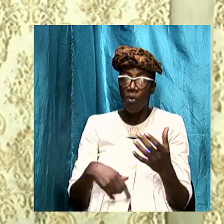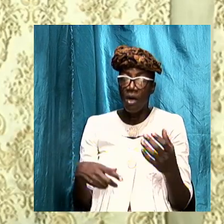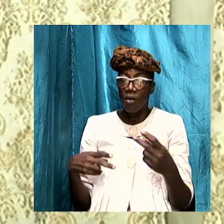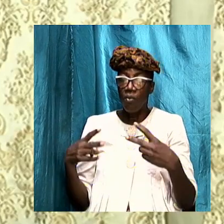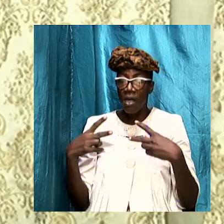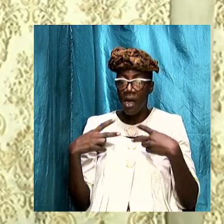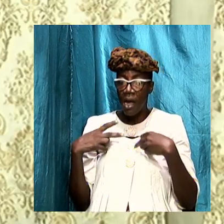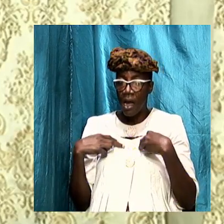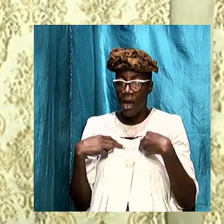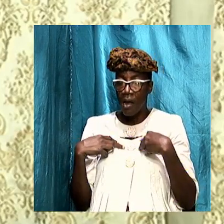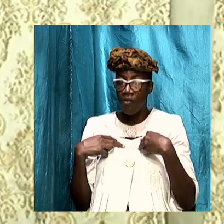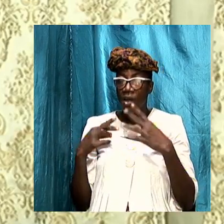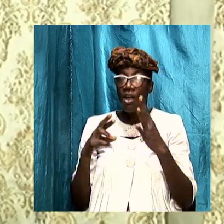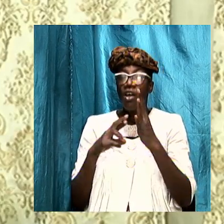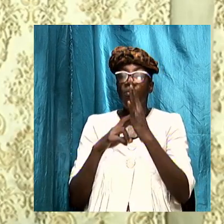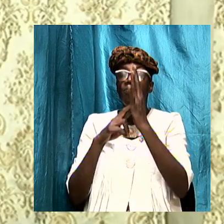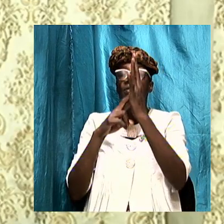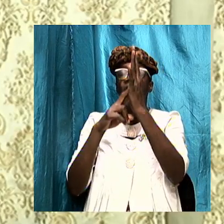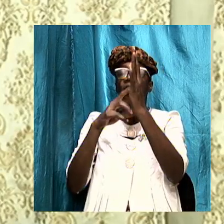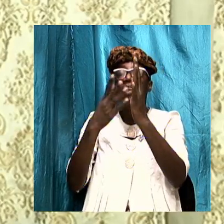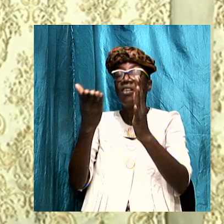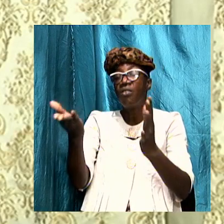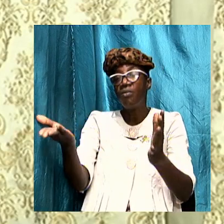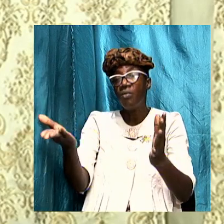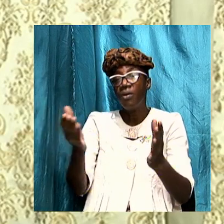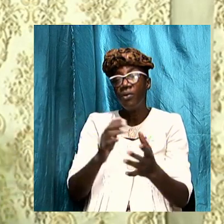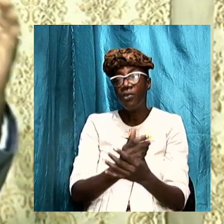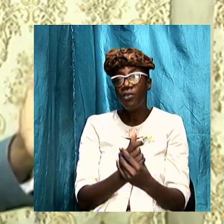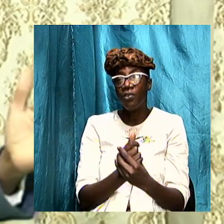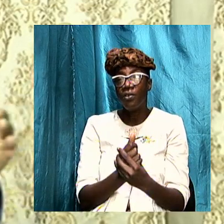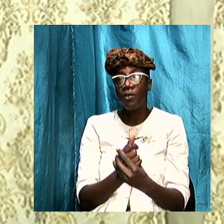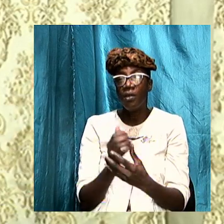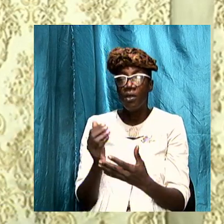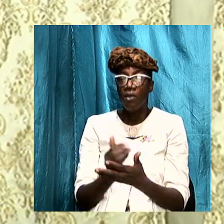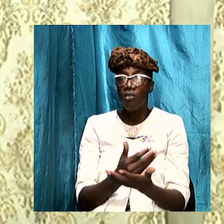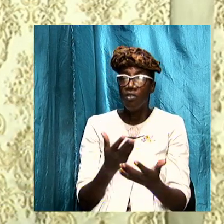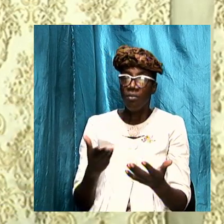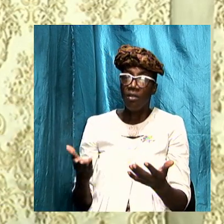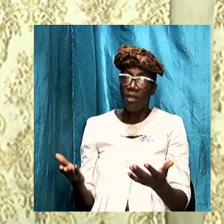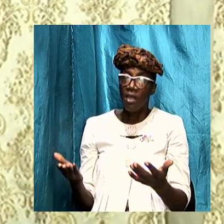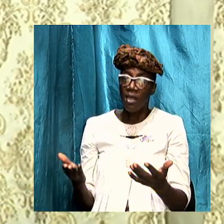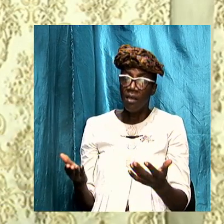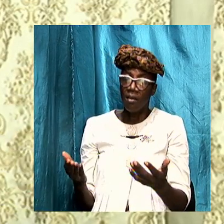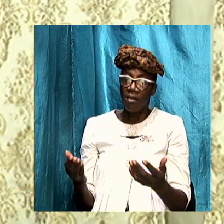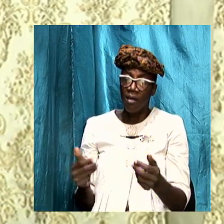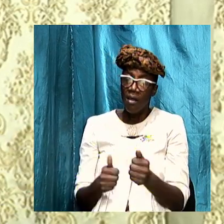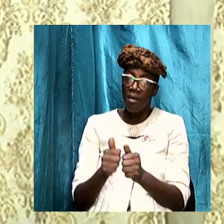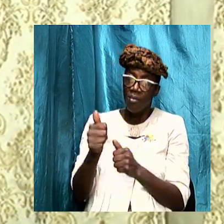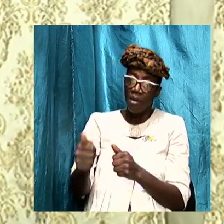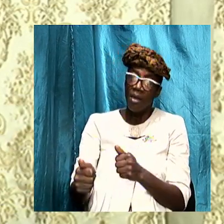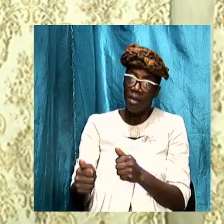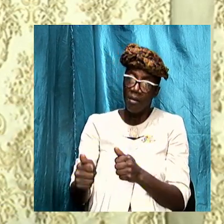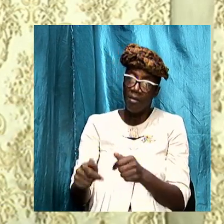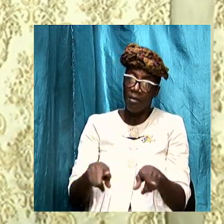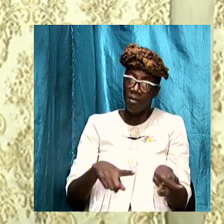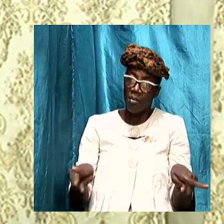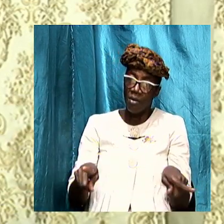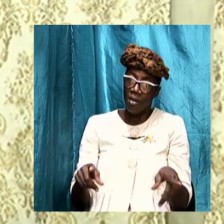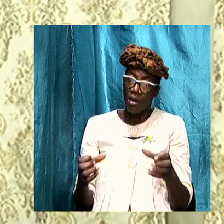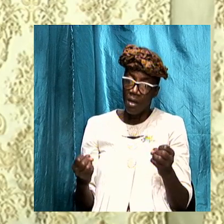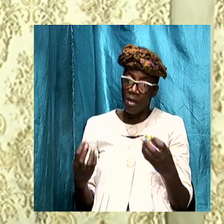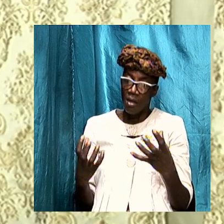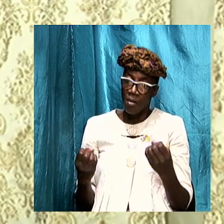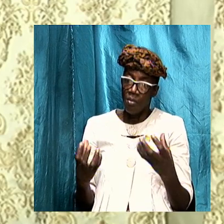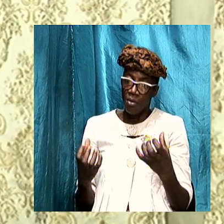have been presenting to us some things were already passed but a lot